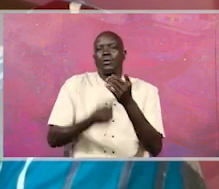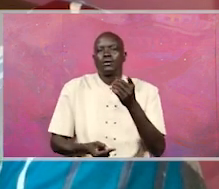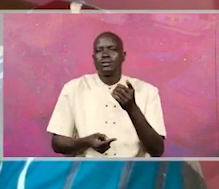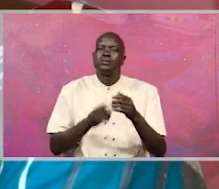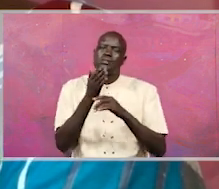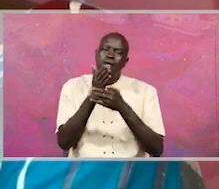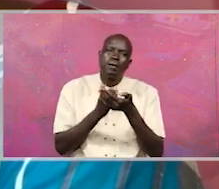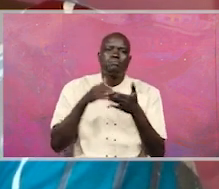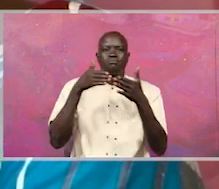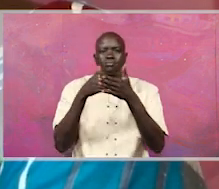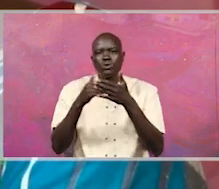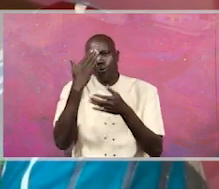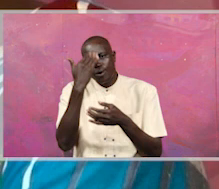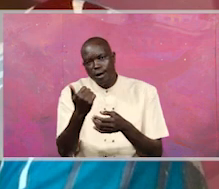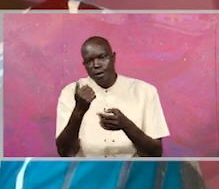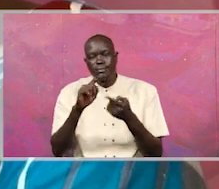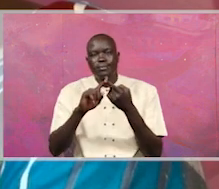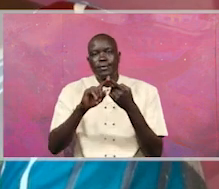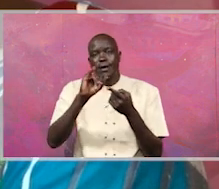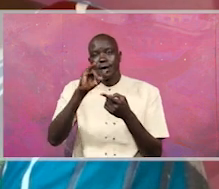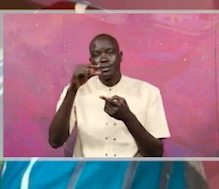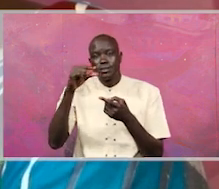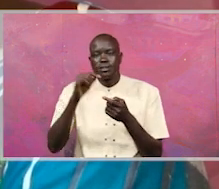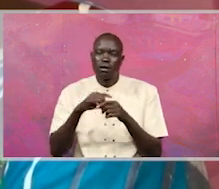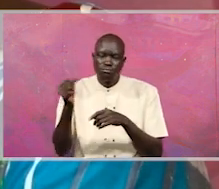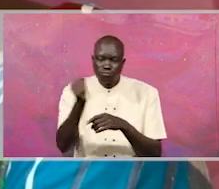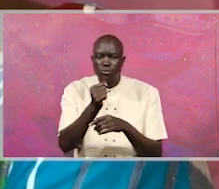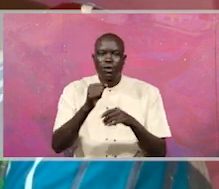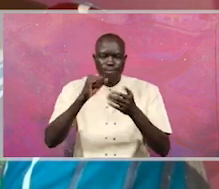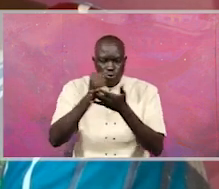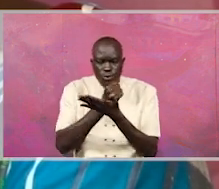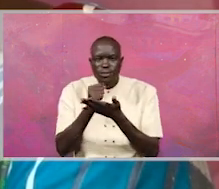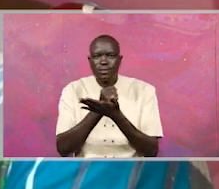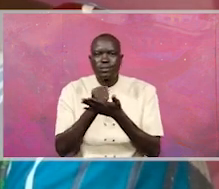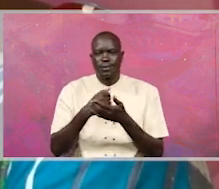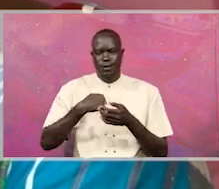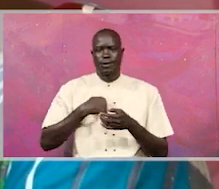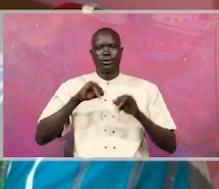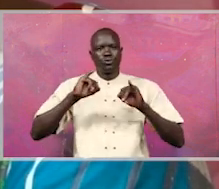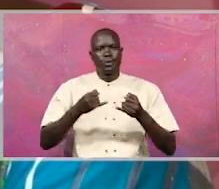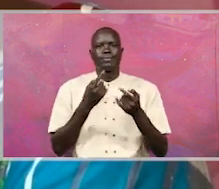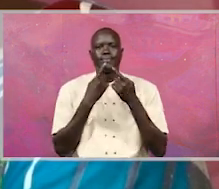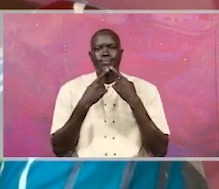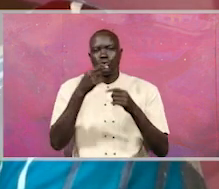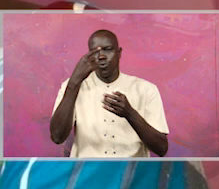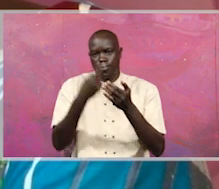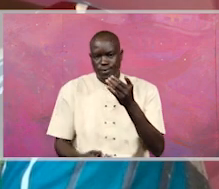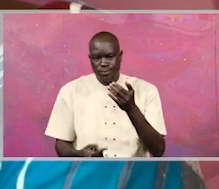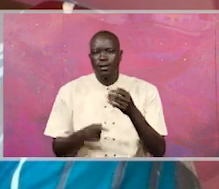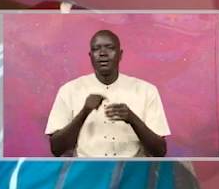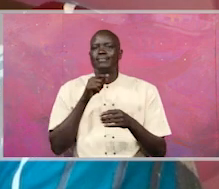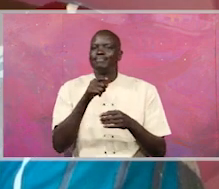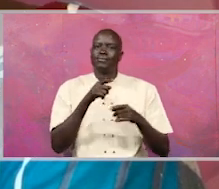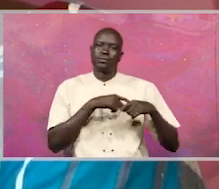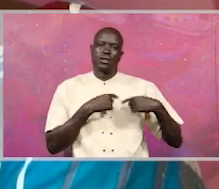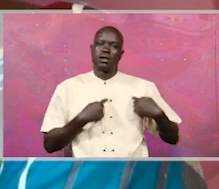haven't done it. And then the auditor general is supposed to audit it again. So what I'm trying to say is that there is just lack